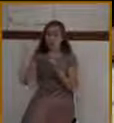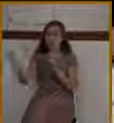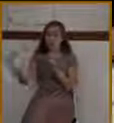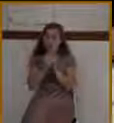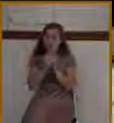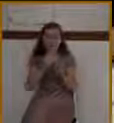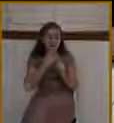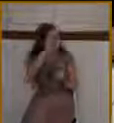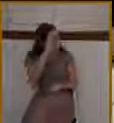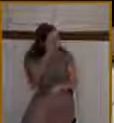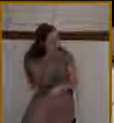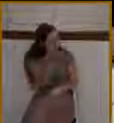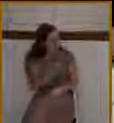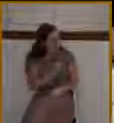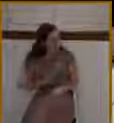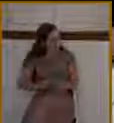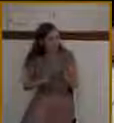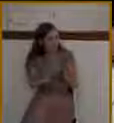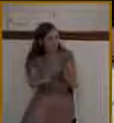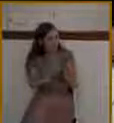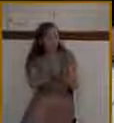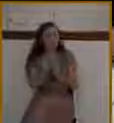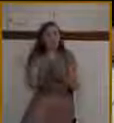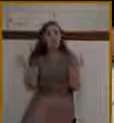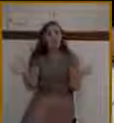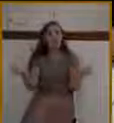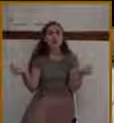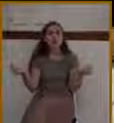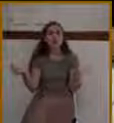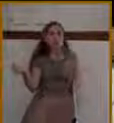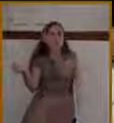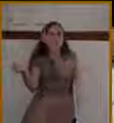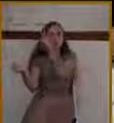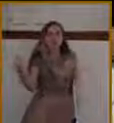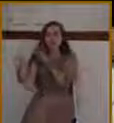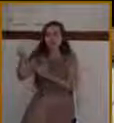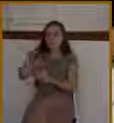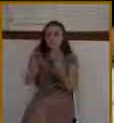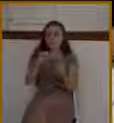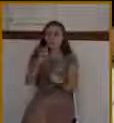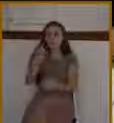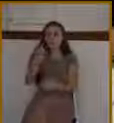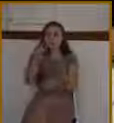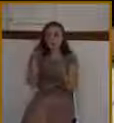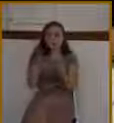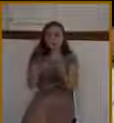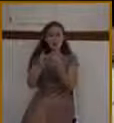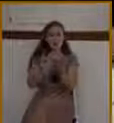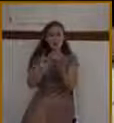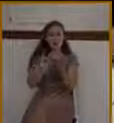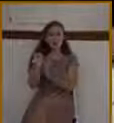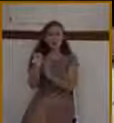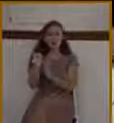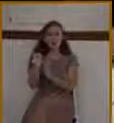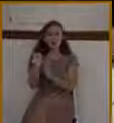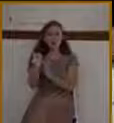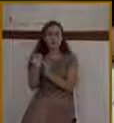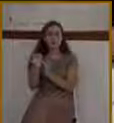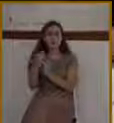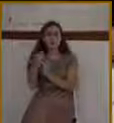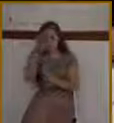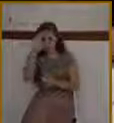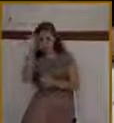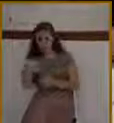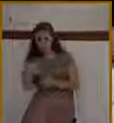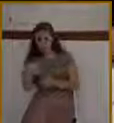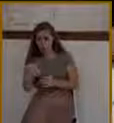None of the priests or the Levites took notice of who he was. Did you know this was the